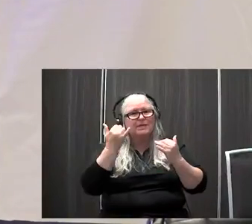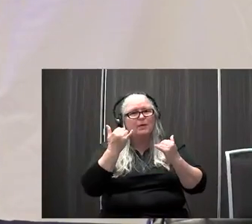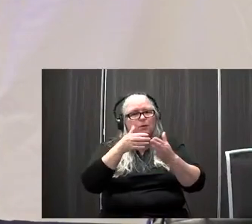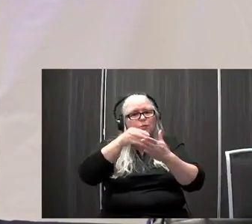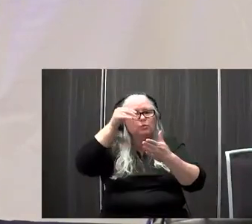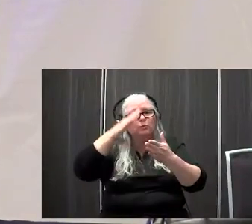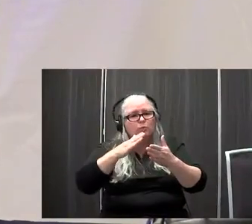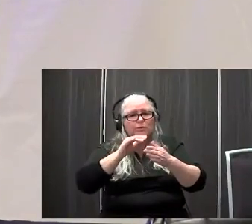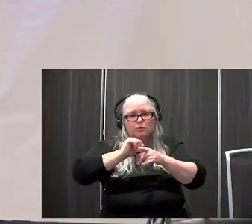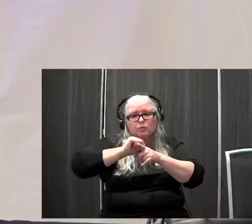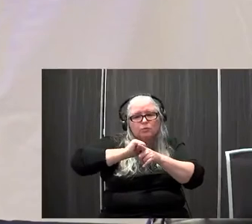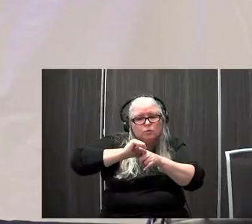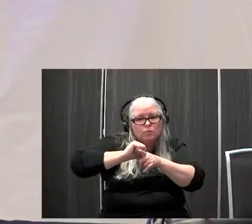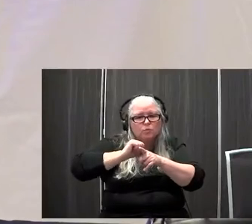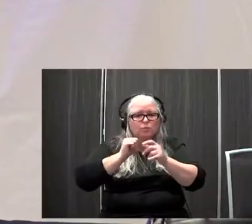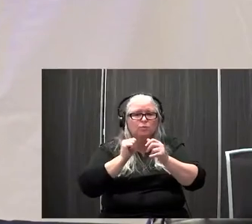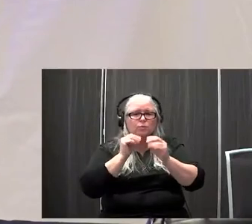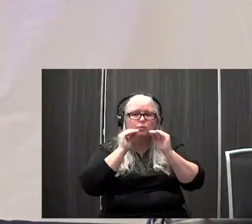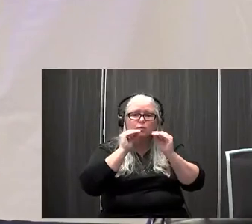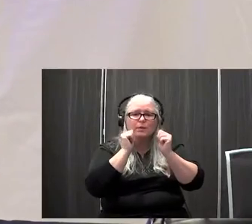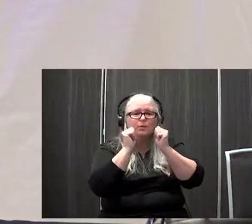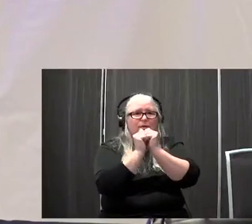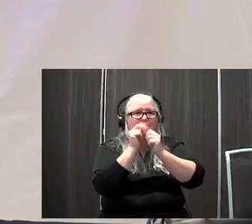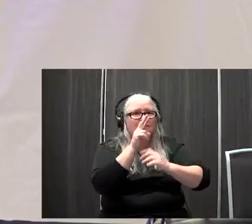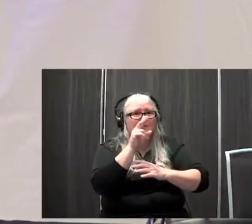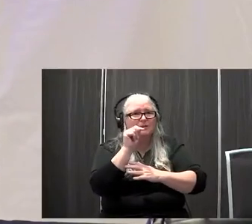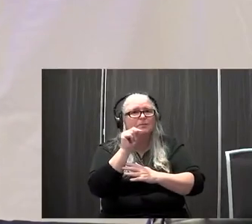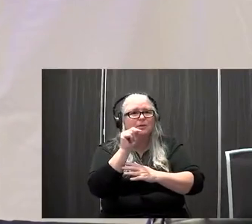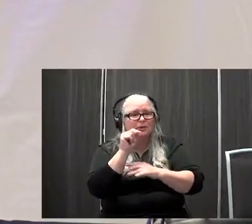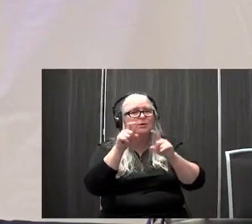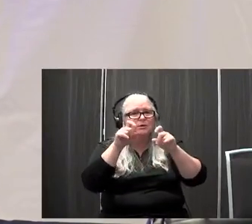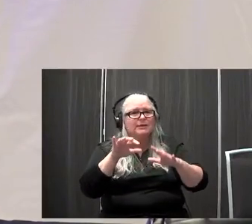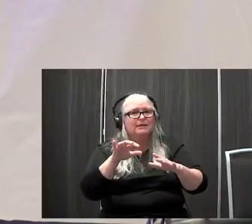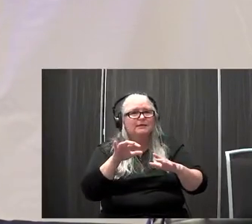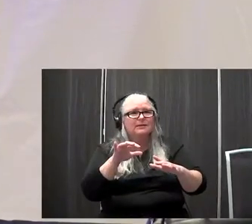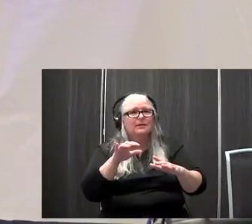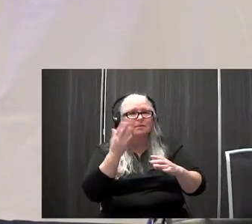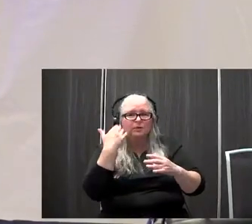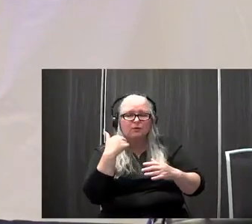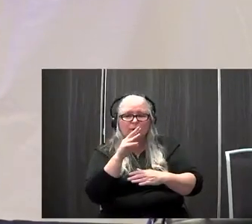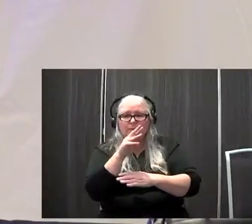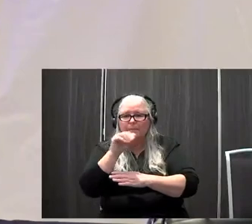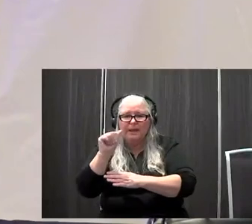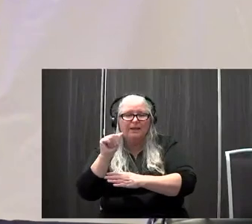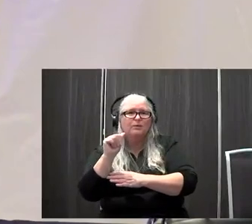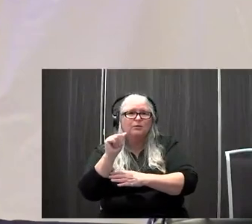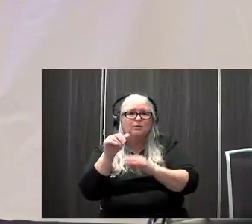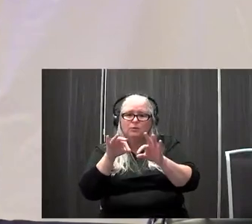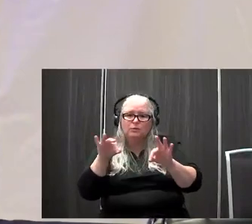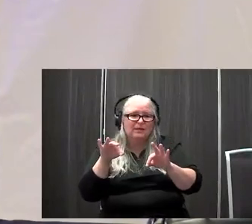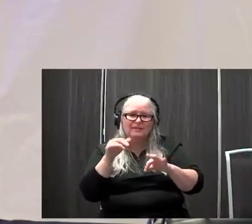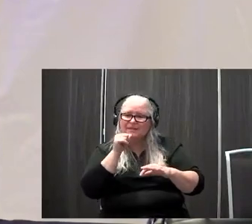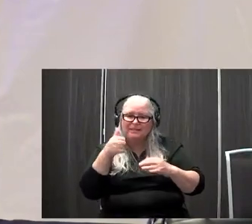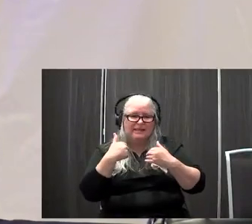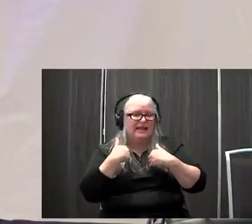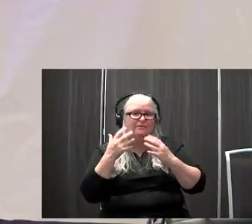trained in vestibular testing. So for years when it was a master's level degree, um, I would find most audiologists probably didn't have a lot of vestibular training in the